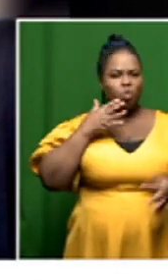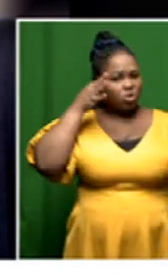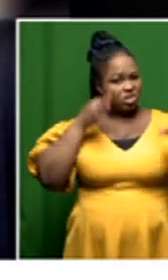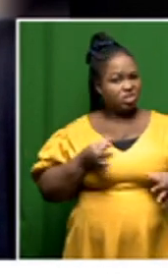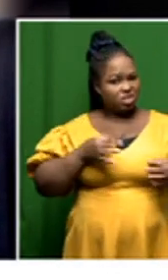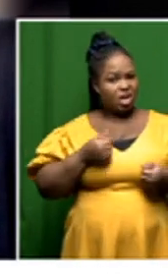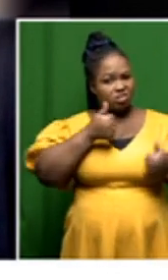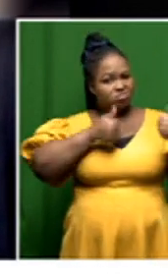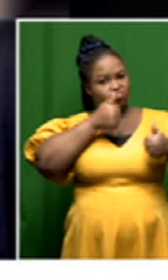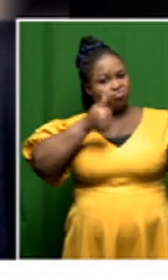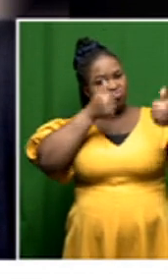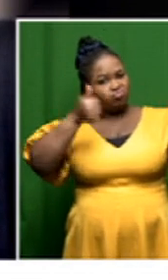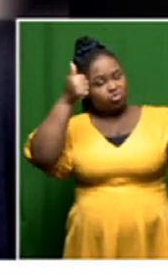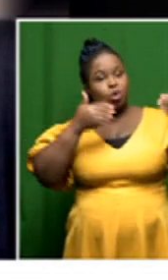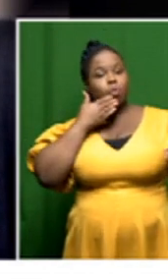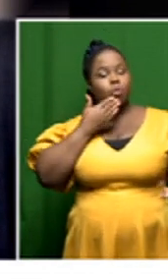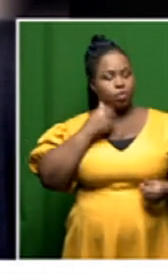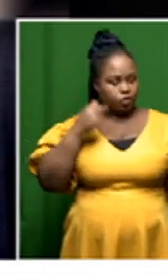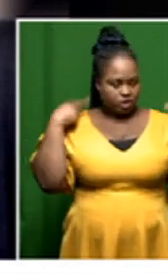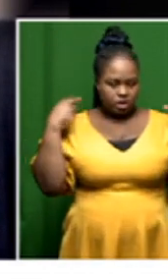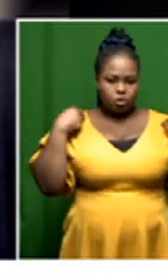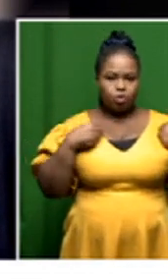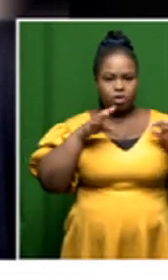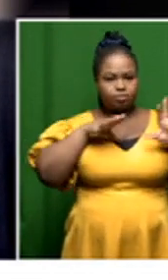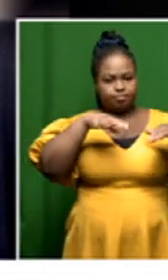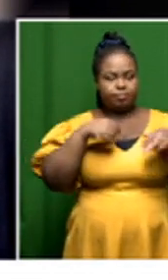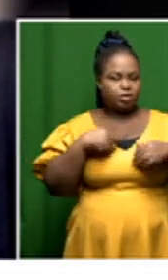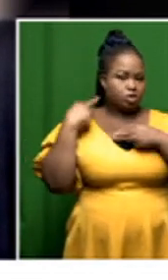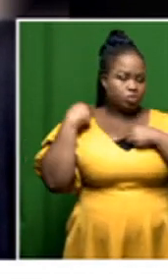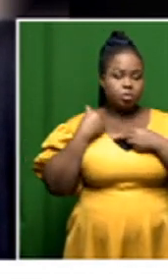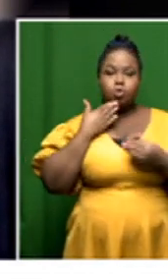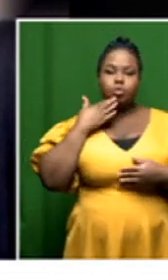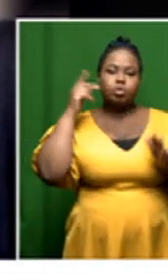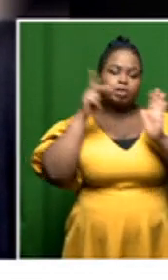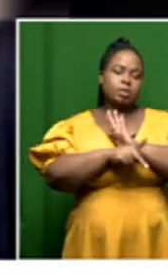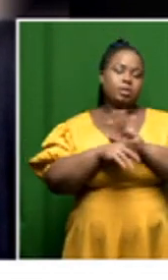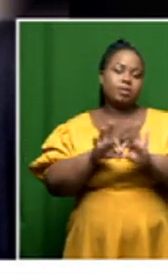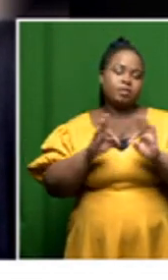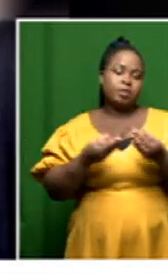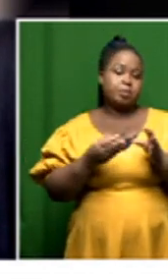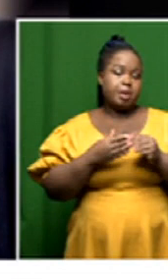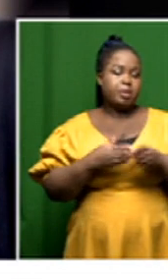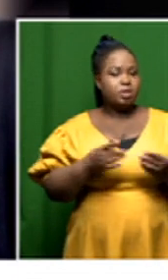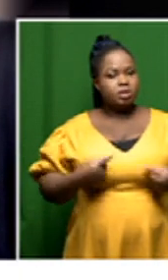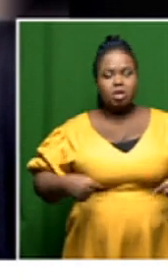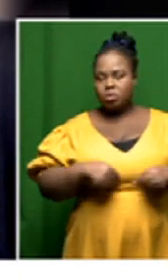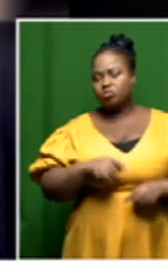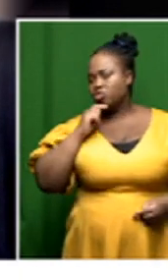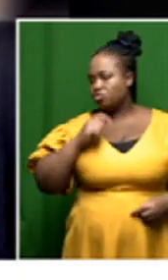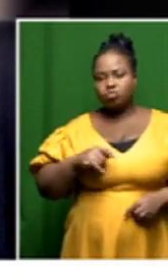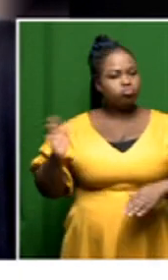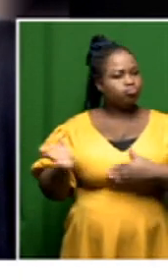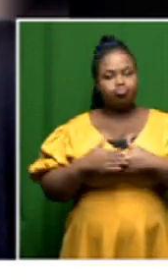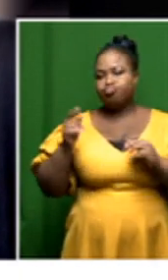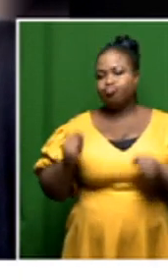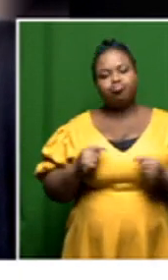making structures and who in your security forces were directly responsible for the killing of our loved ones there will be no book that will be closed